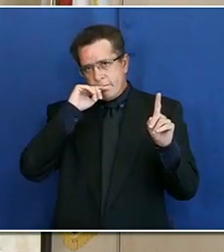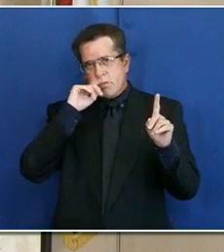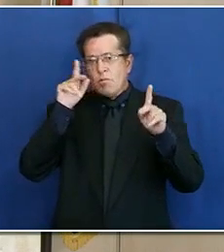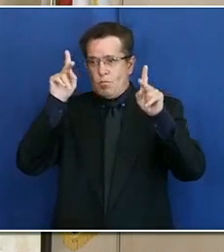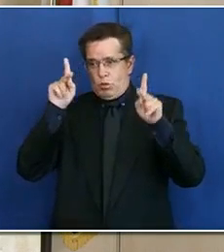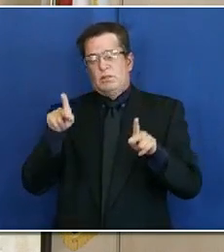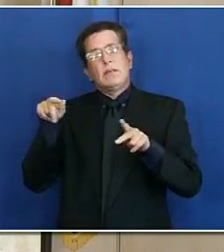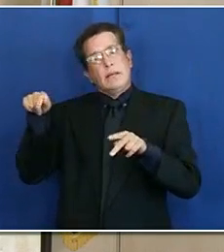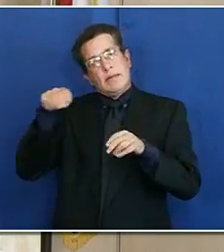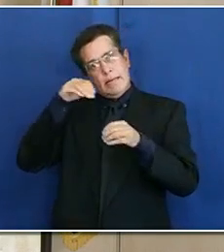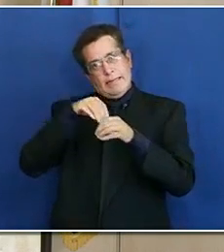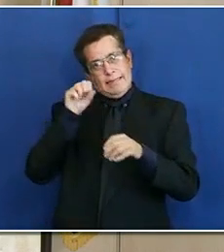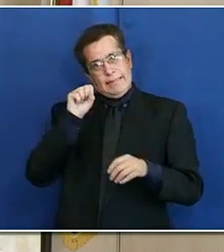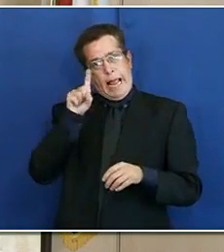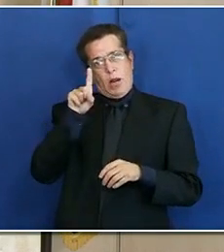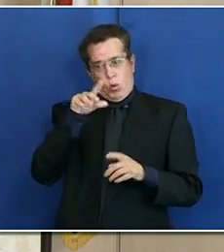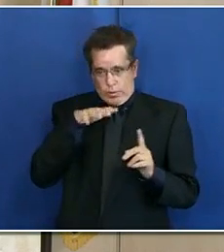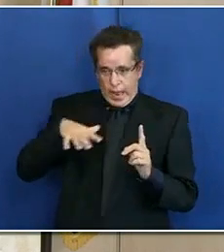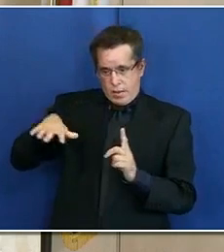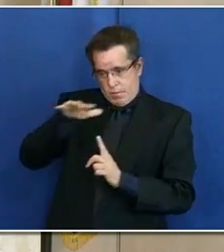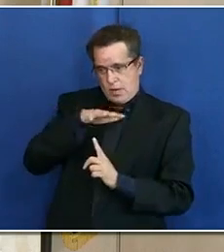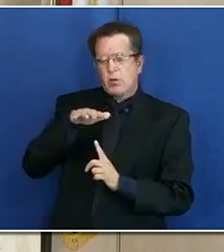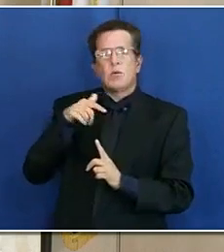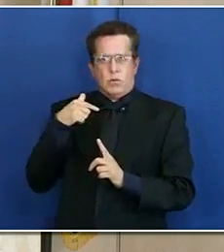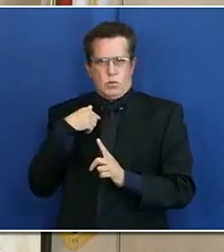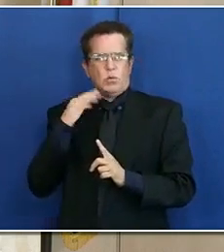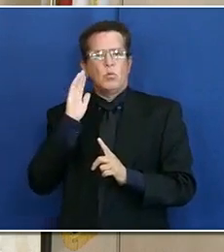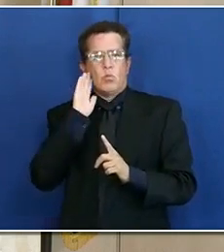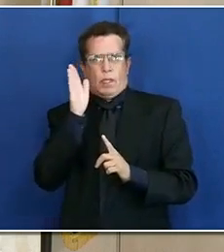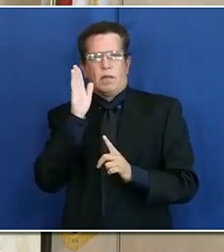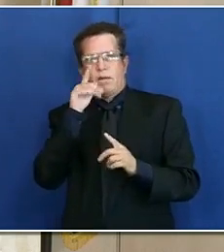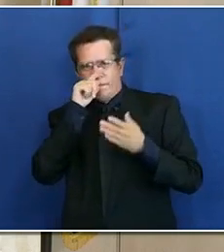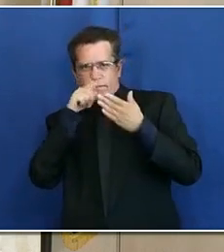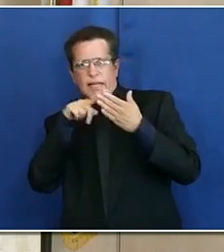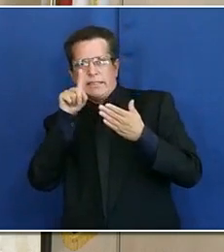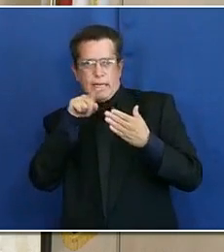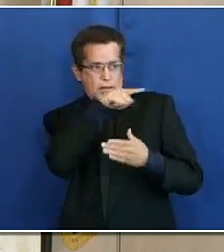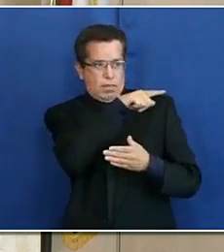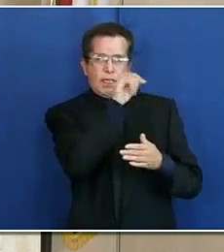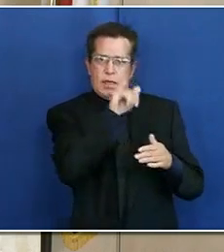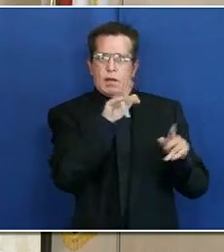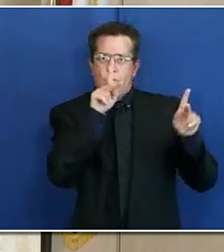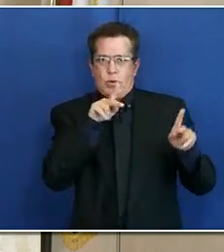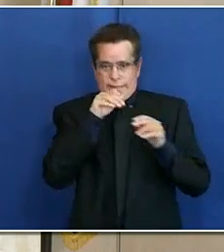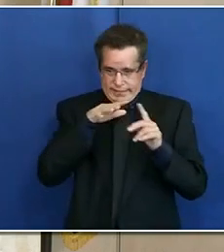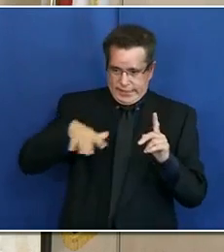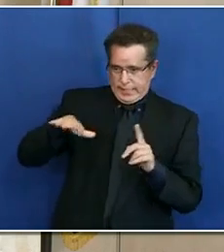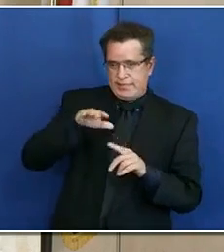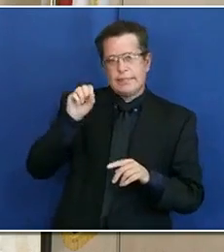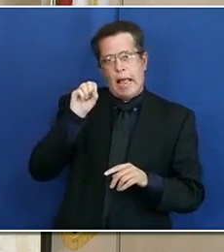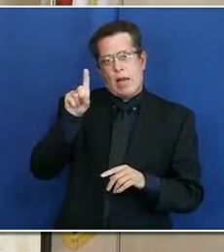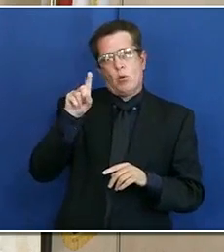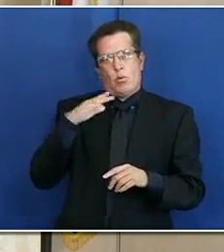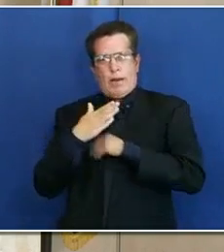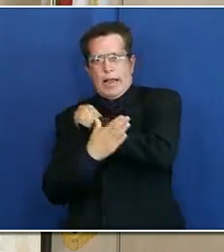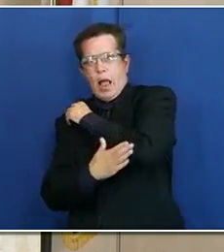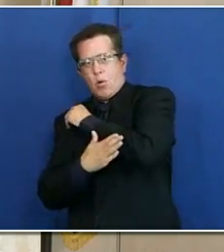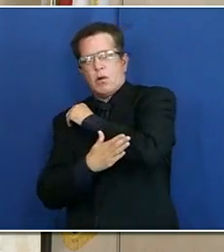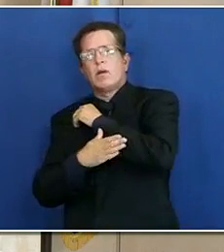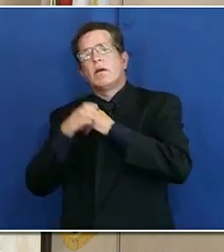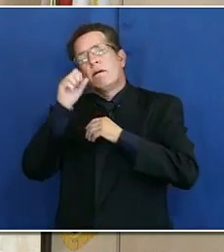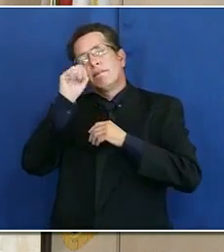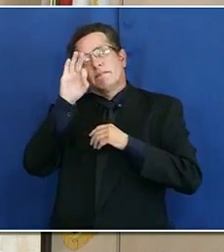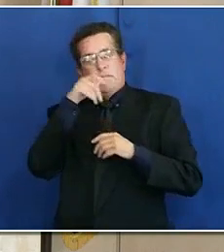community, we certainly do operate or investigate those cases. If they are staffed, that is under the